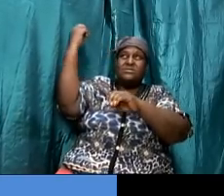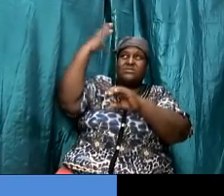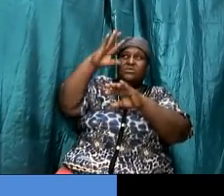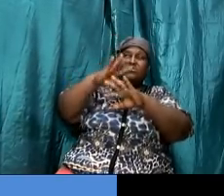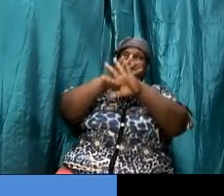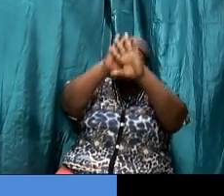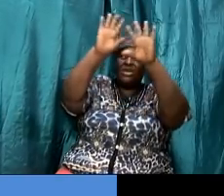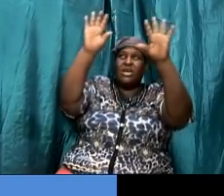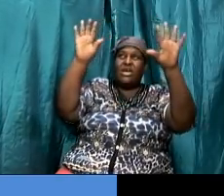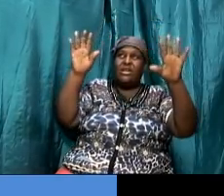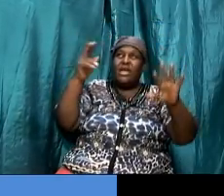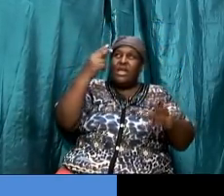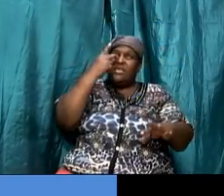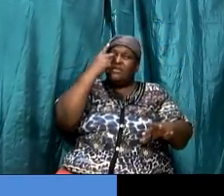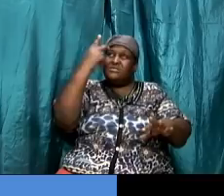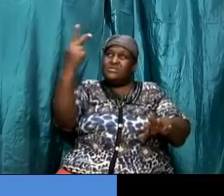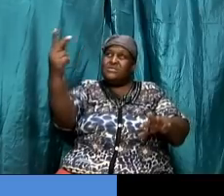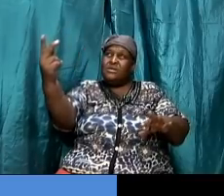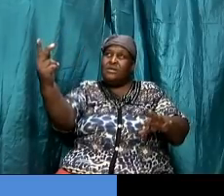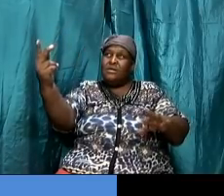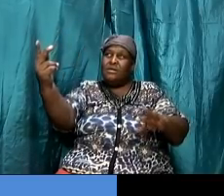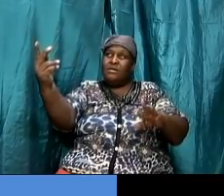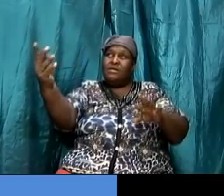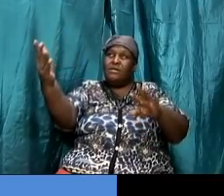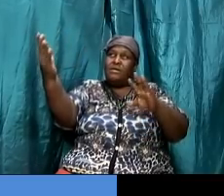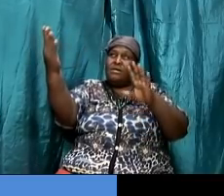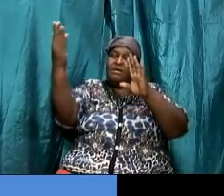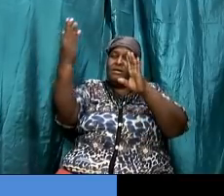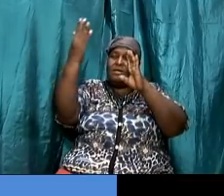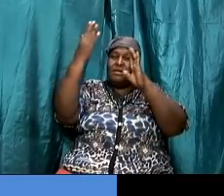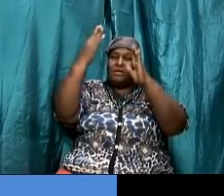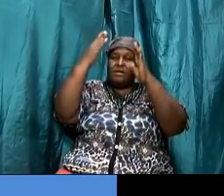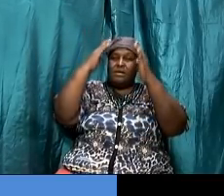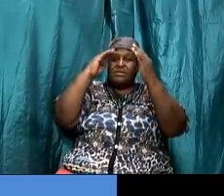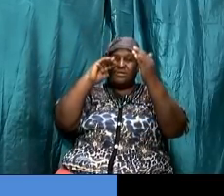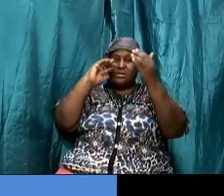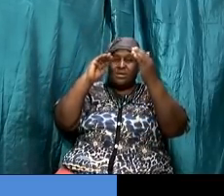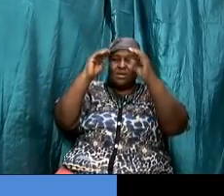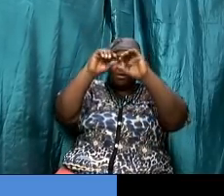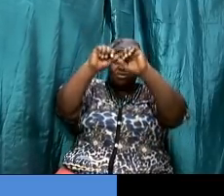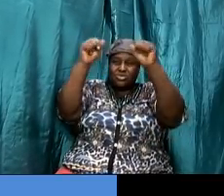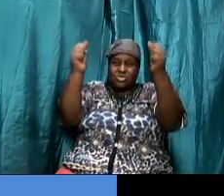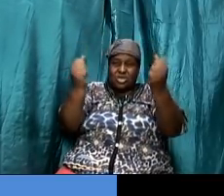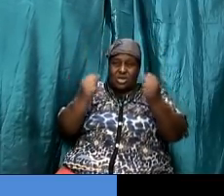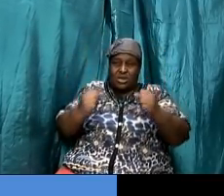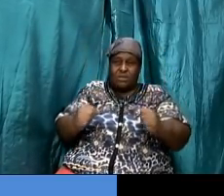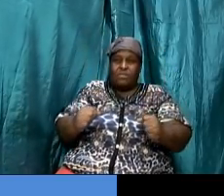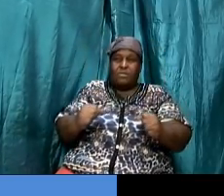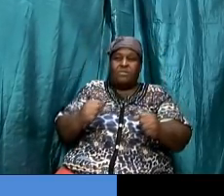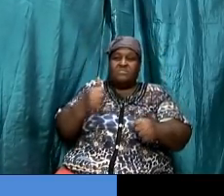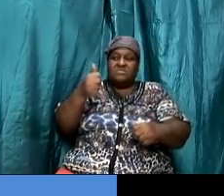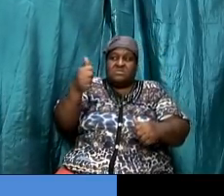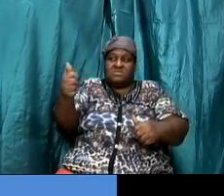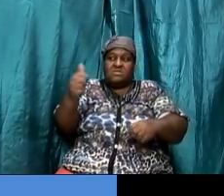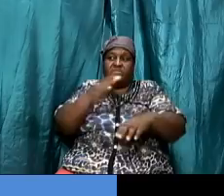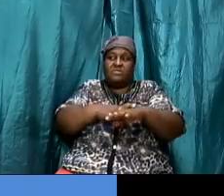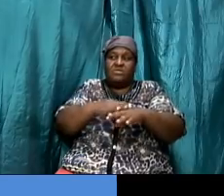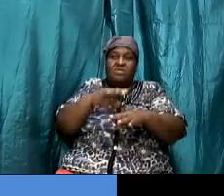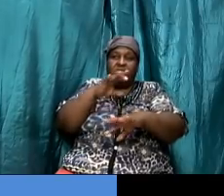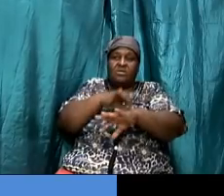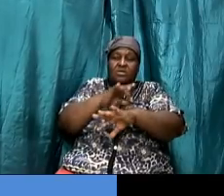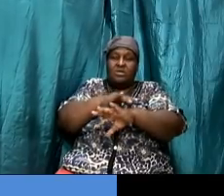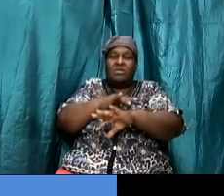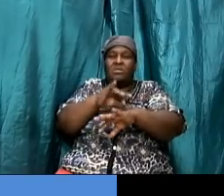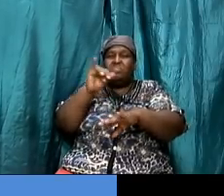seeing a reflection that wouldn't be a reflection see a shape of yourself on the earth that is